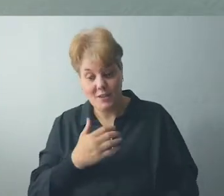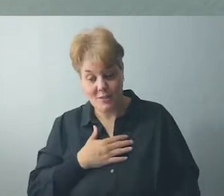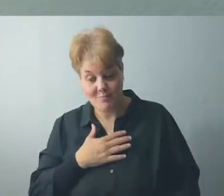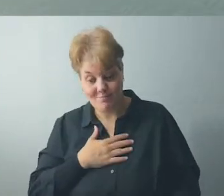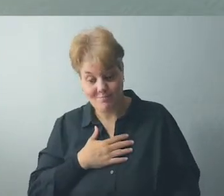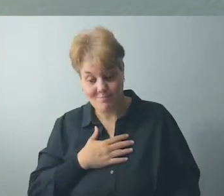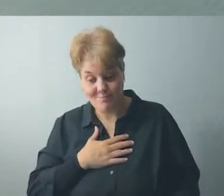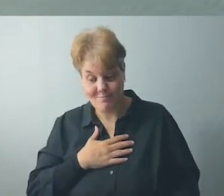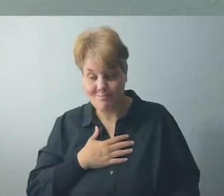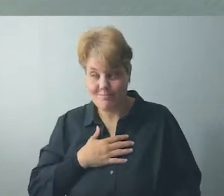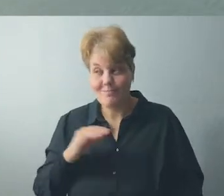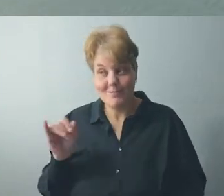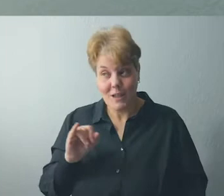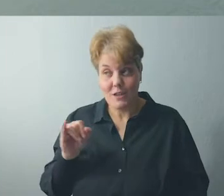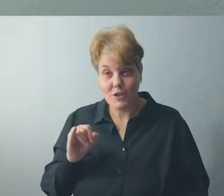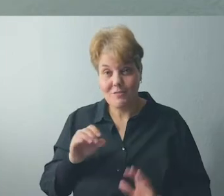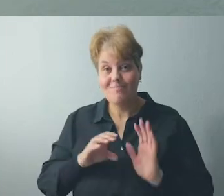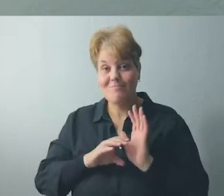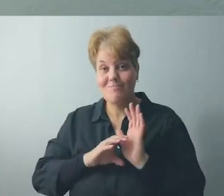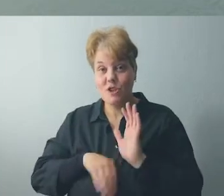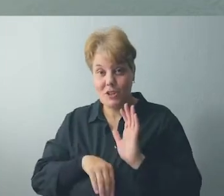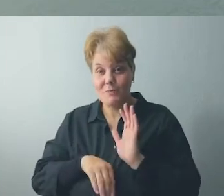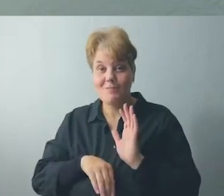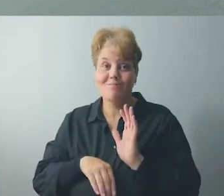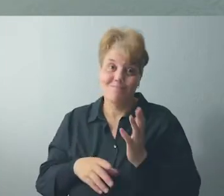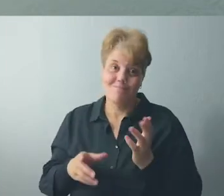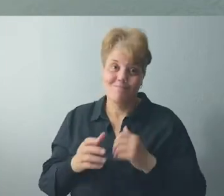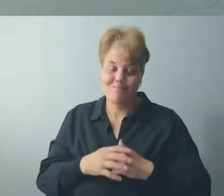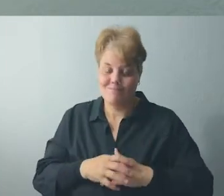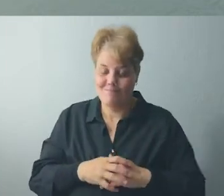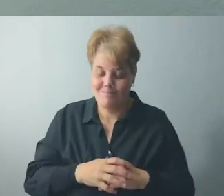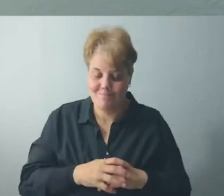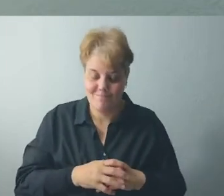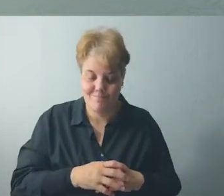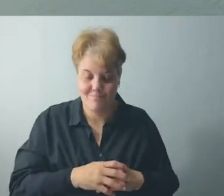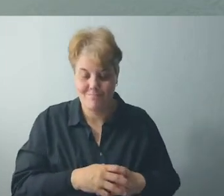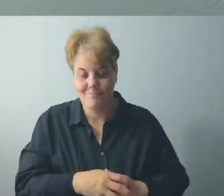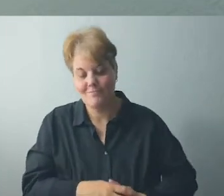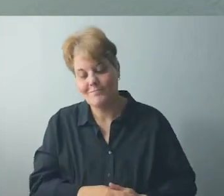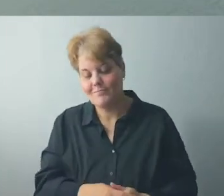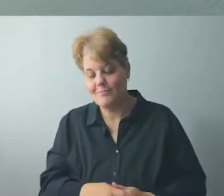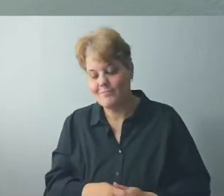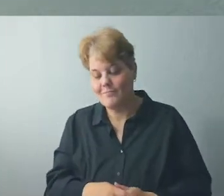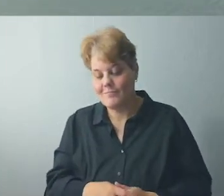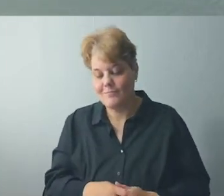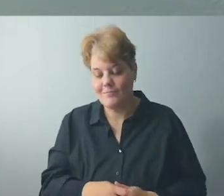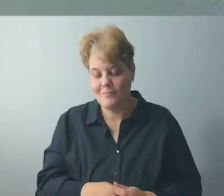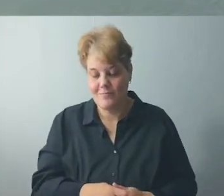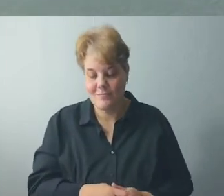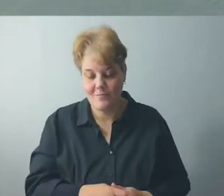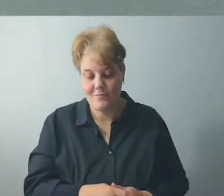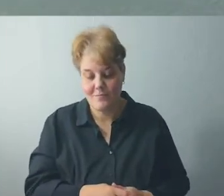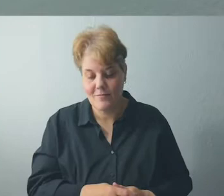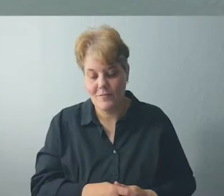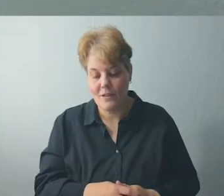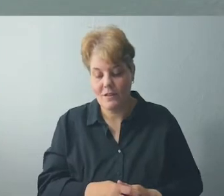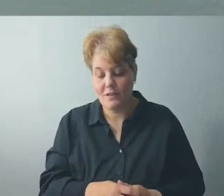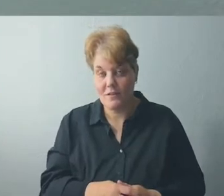not trusting other drivers and therefore they have lowered their rates that they've charged me as I've gotten older.